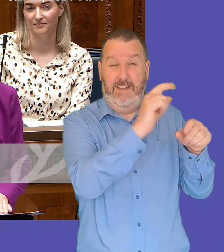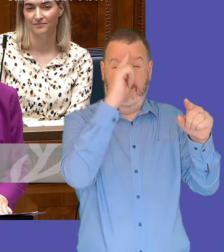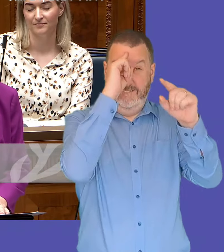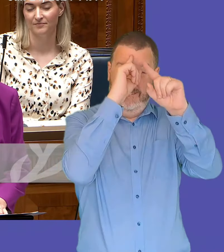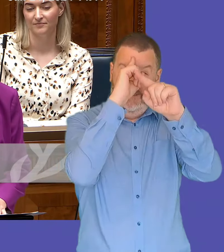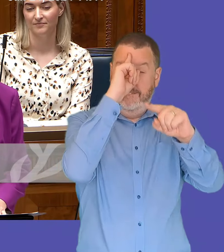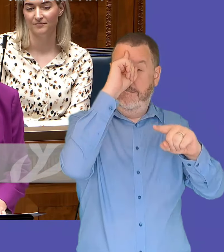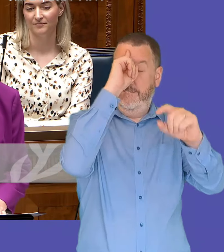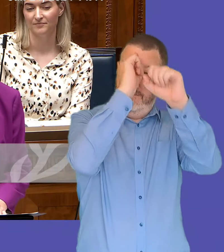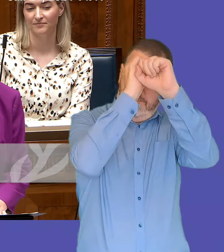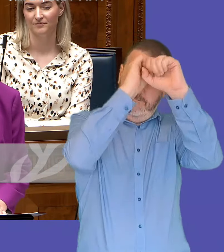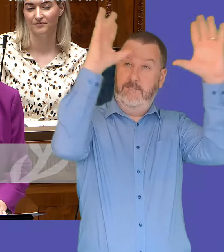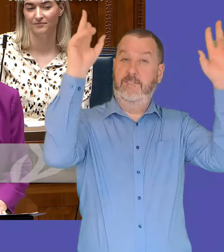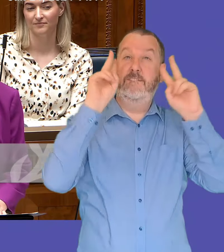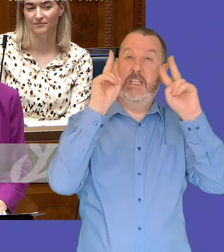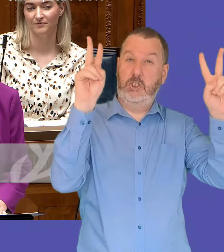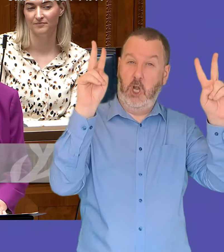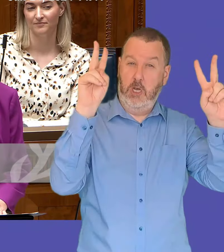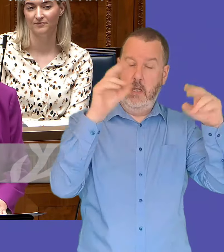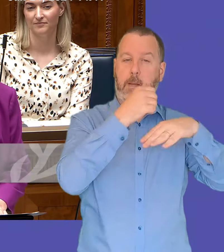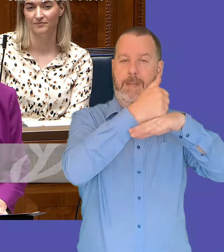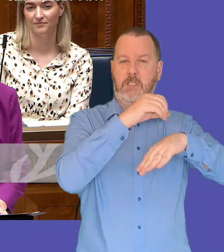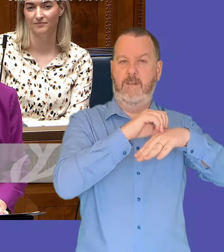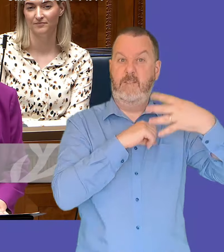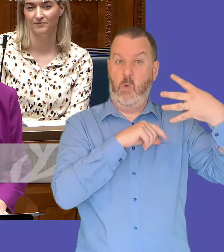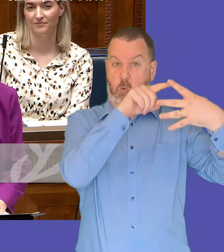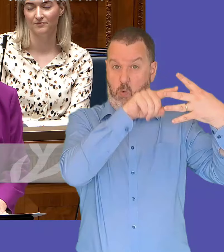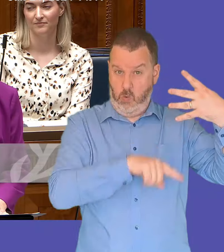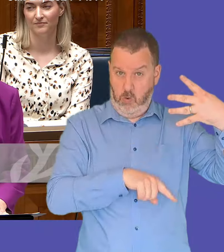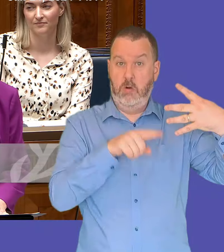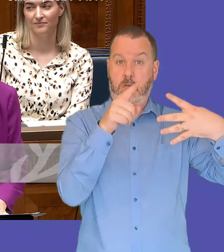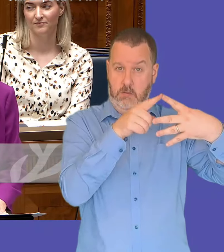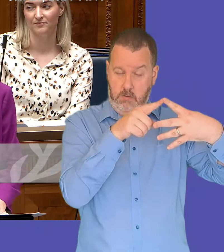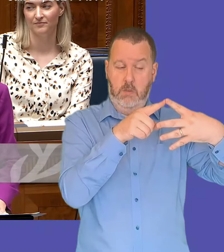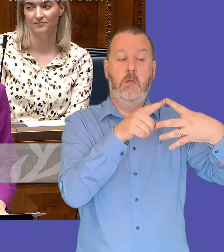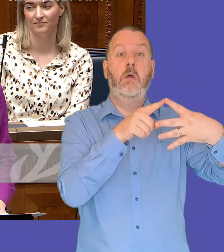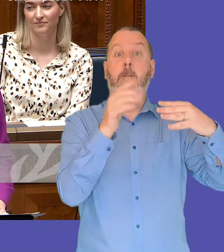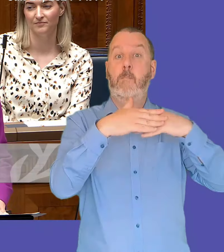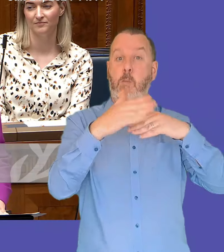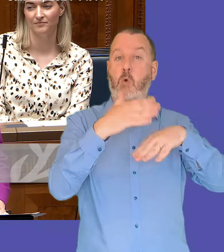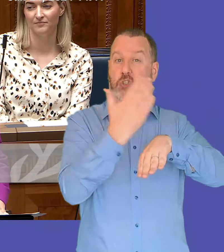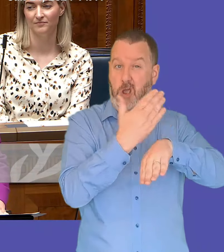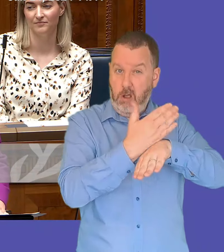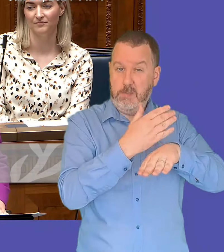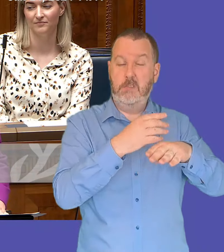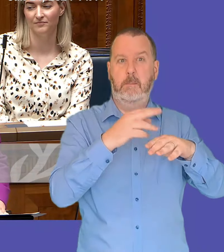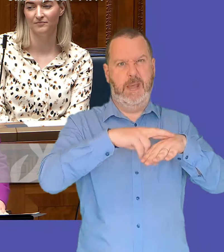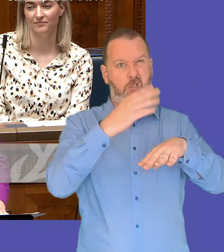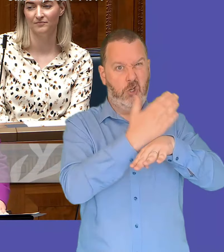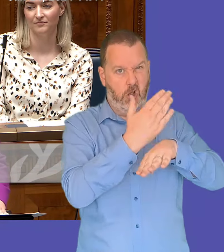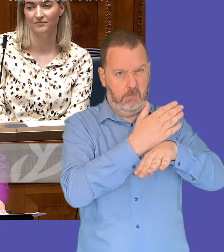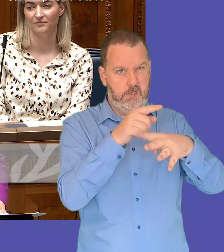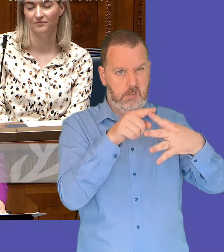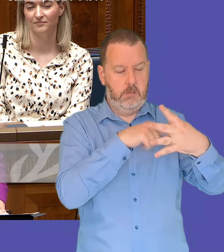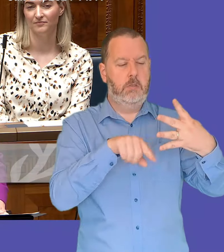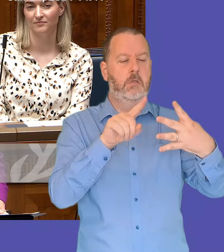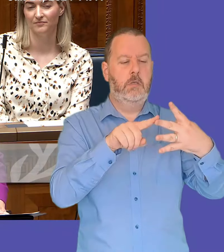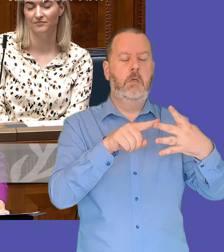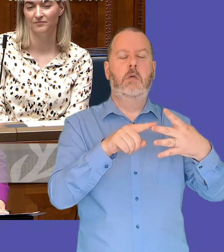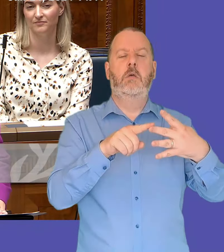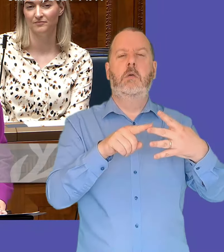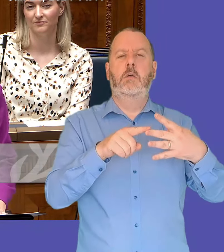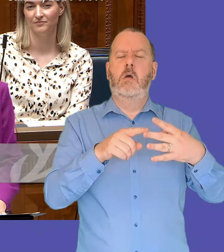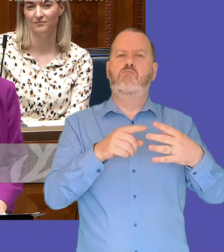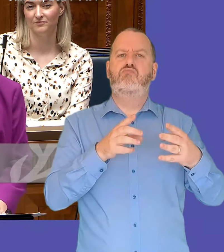based around sort of four key things and one being um more jobs better jobs better paid jobs so productivity is a